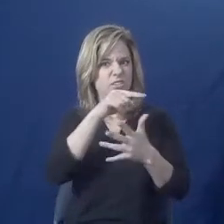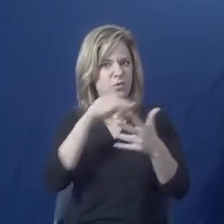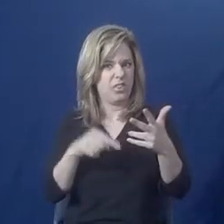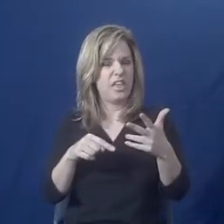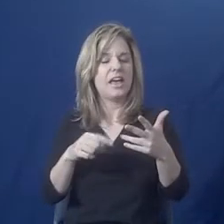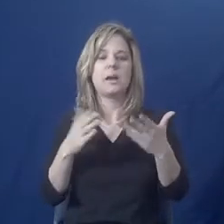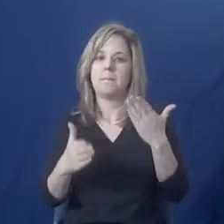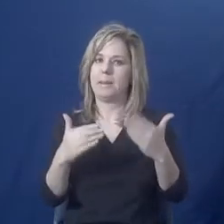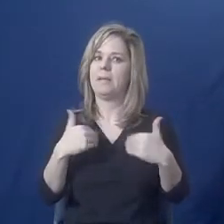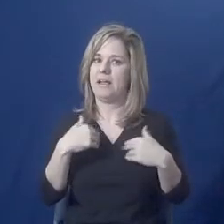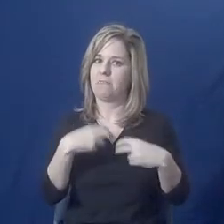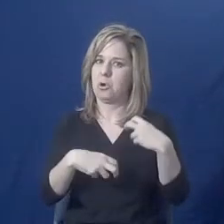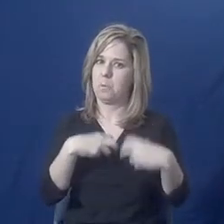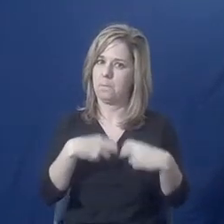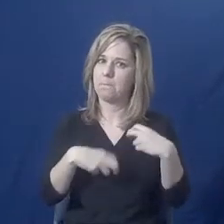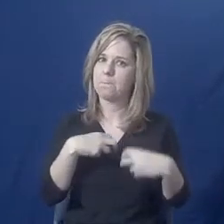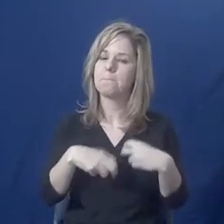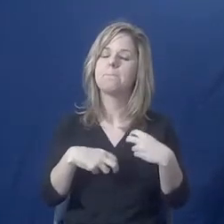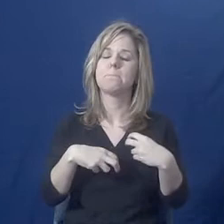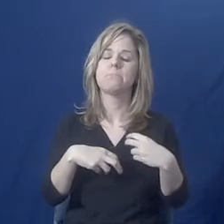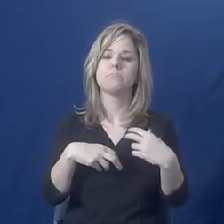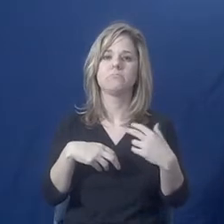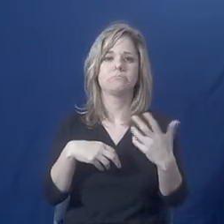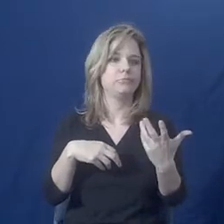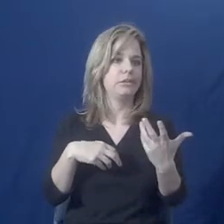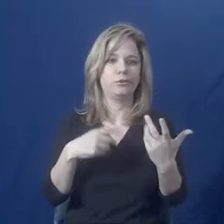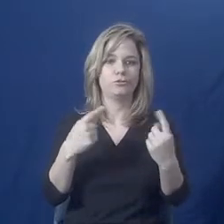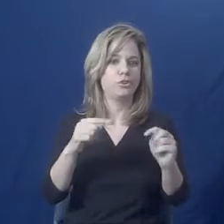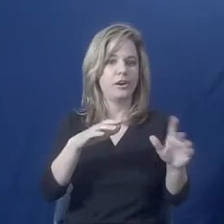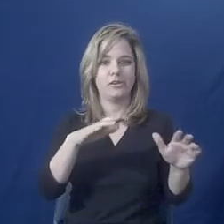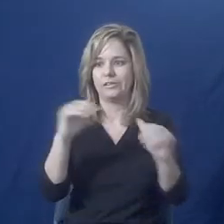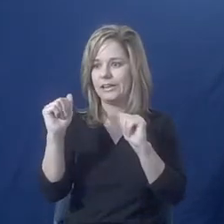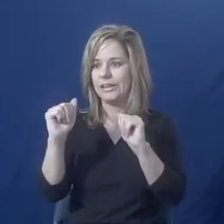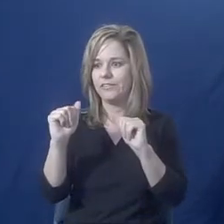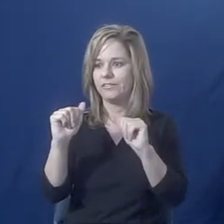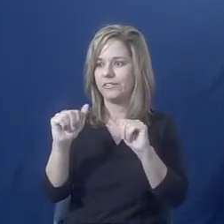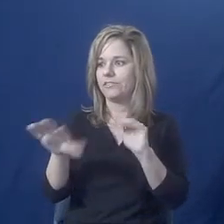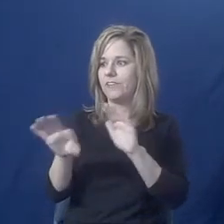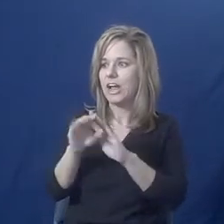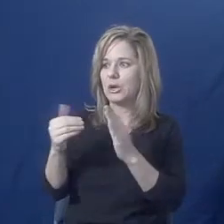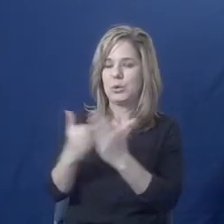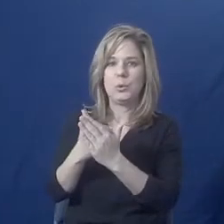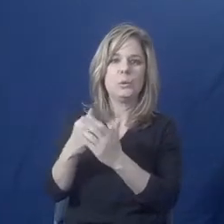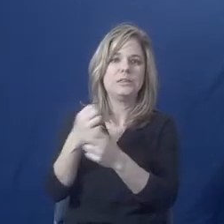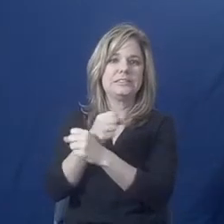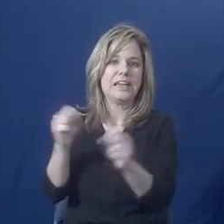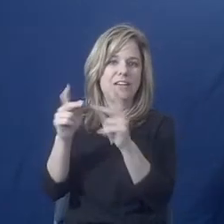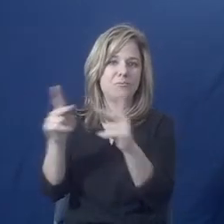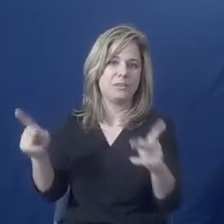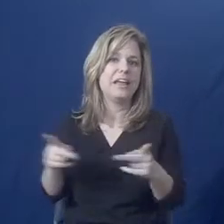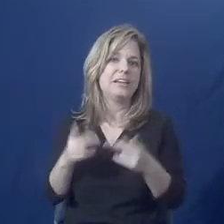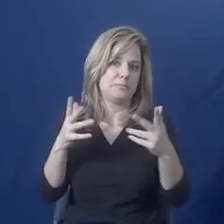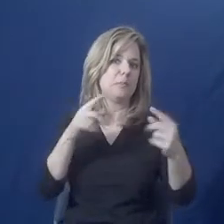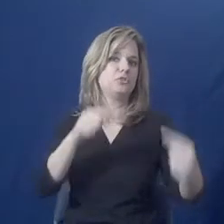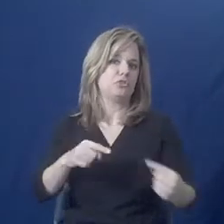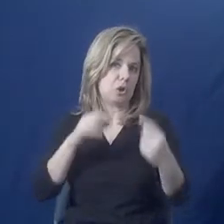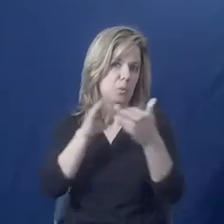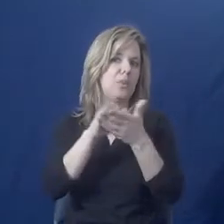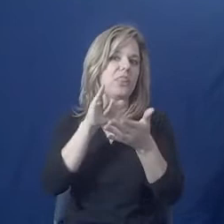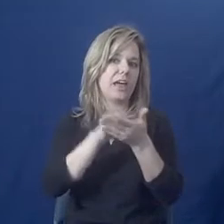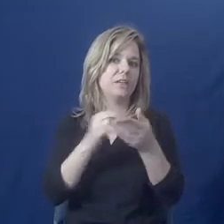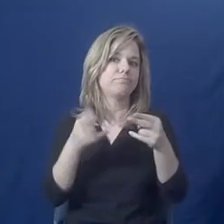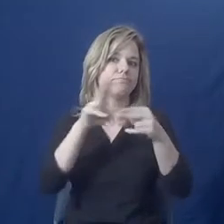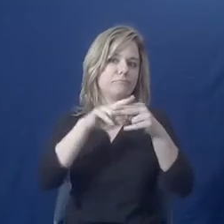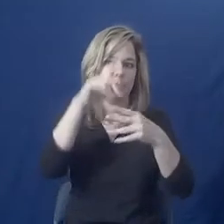them when they're going to try to leave and find a safe place to leave. So those are all of the things you